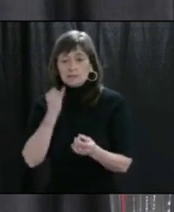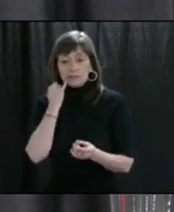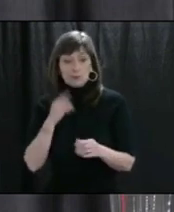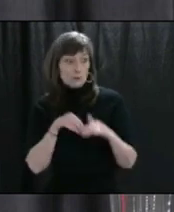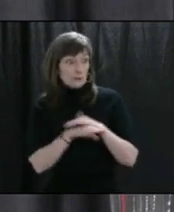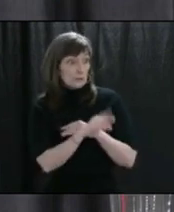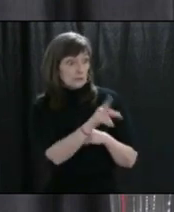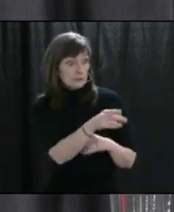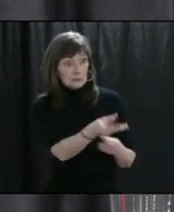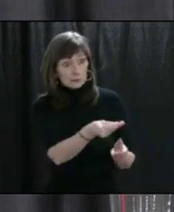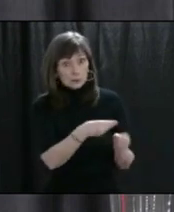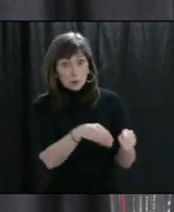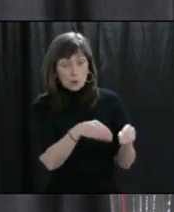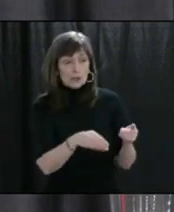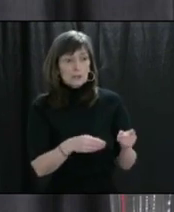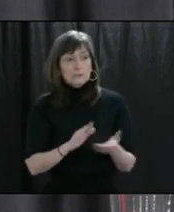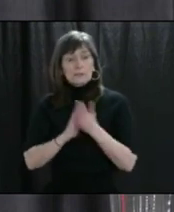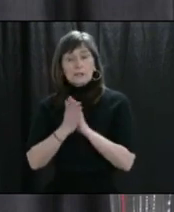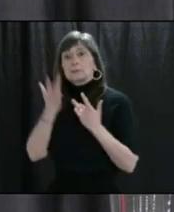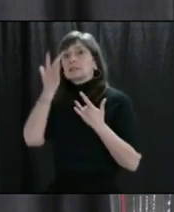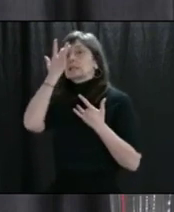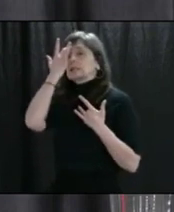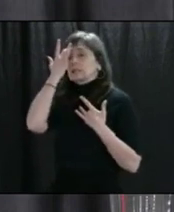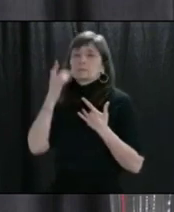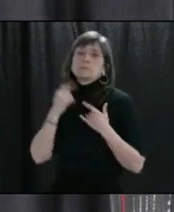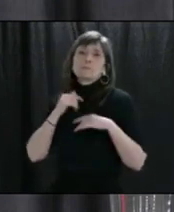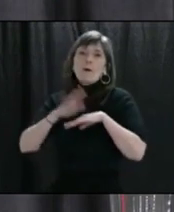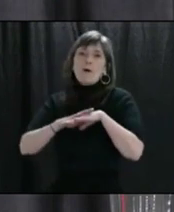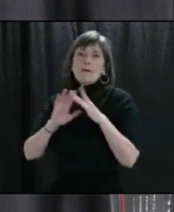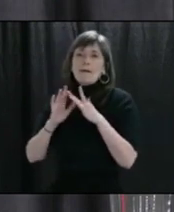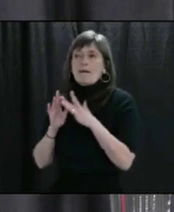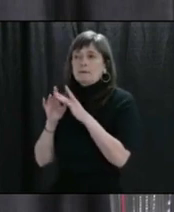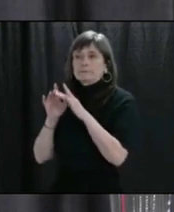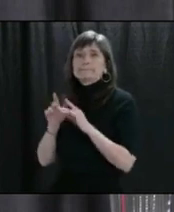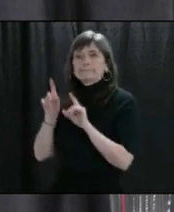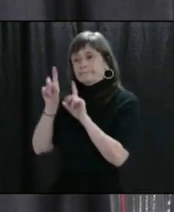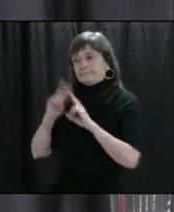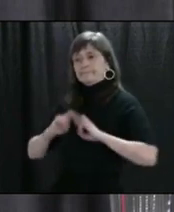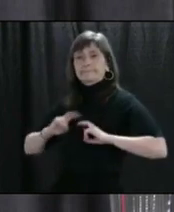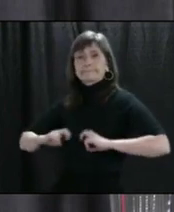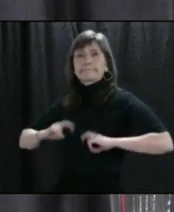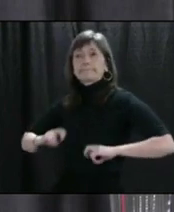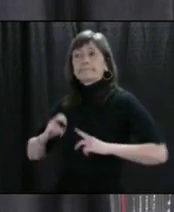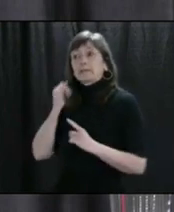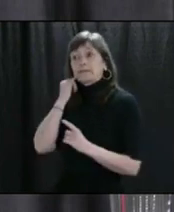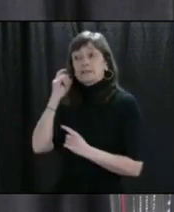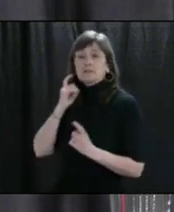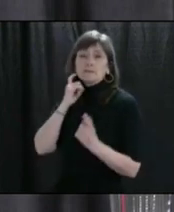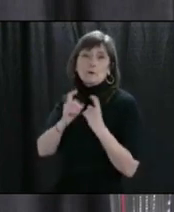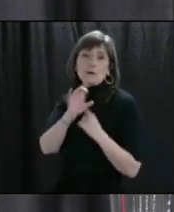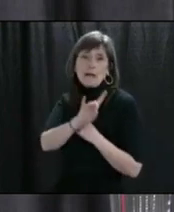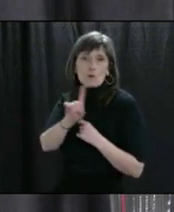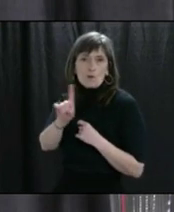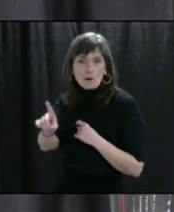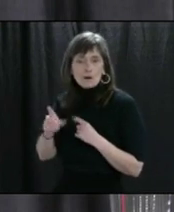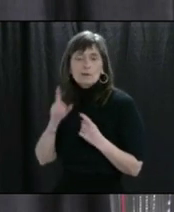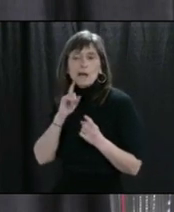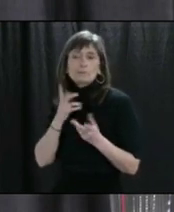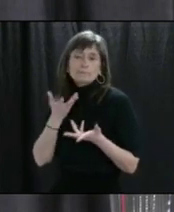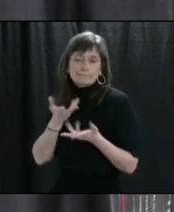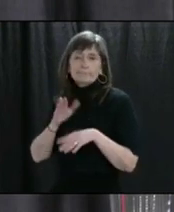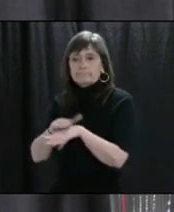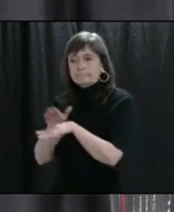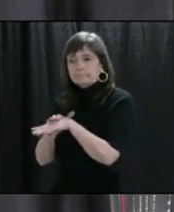has developed symptoms, they should fill in the online assessment tool. And if need be, call 811 and they will be advised accordingly.